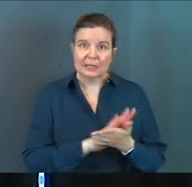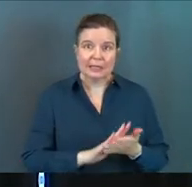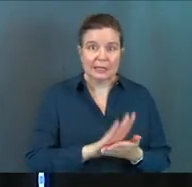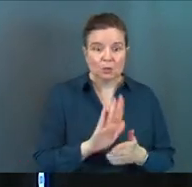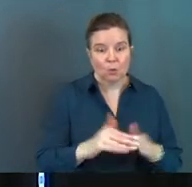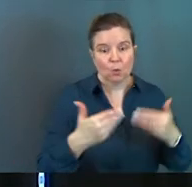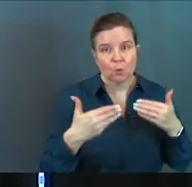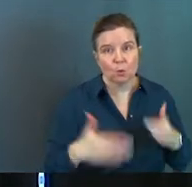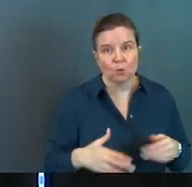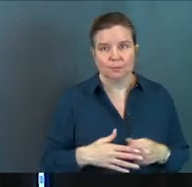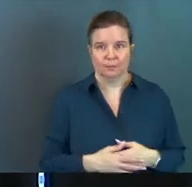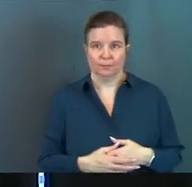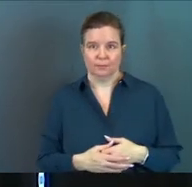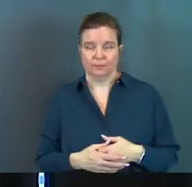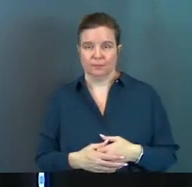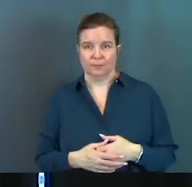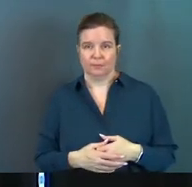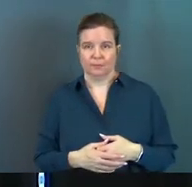your room.